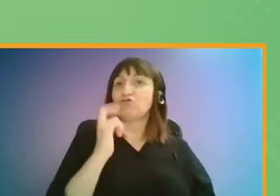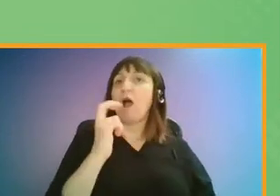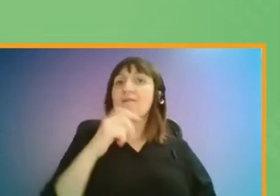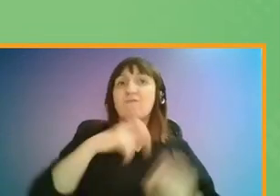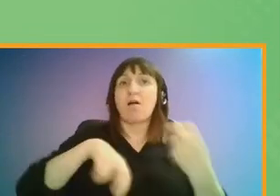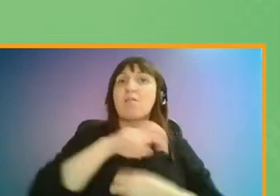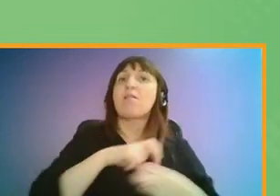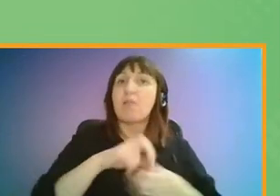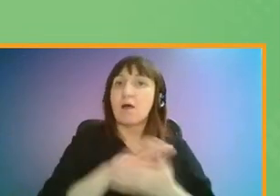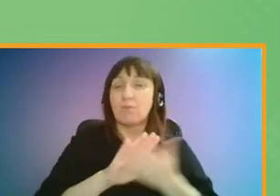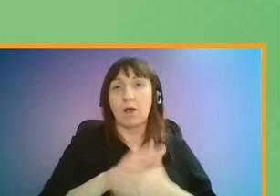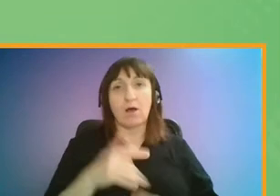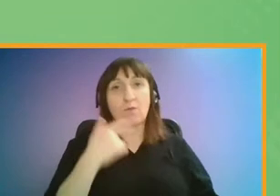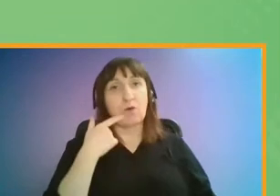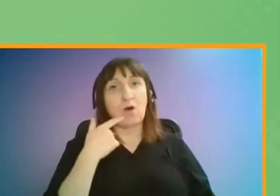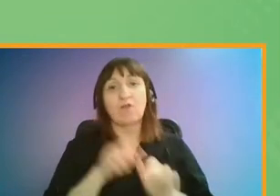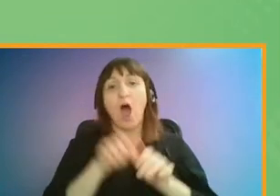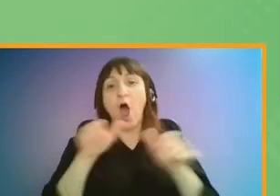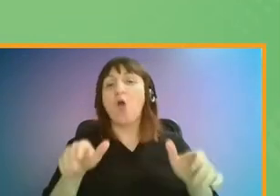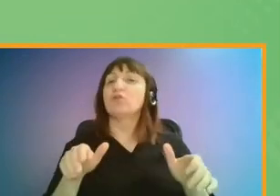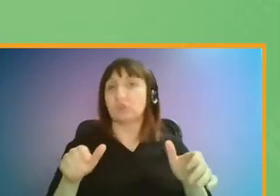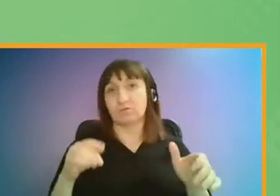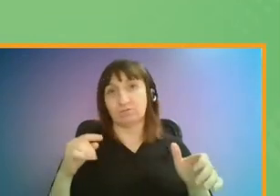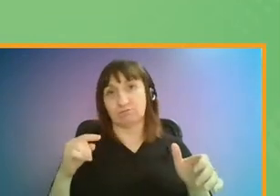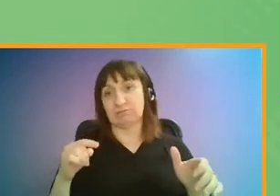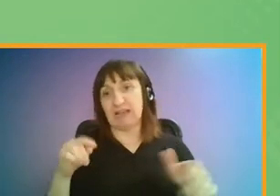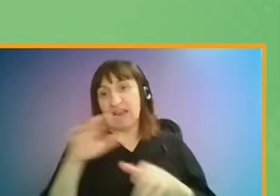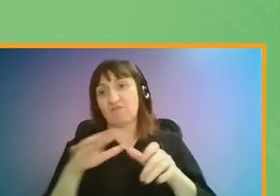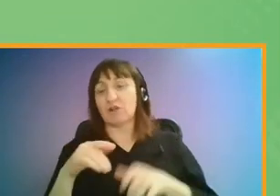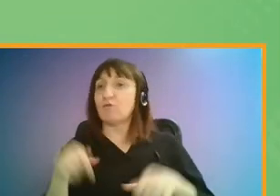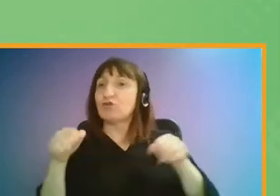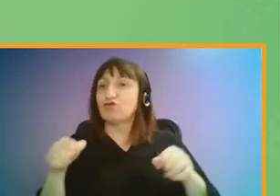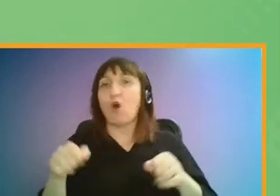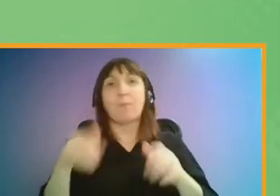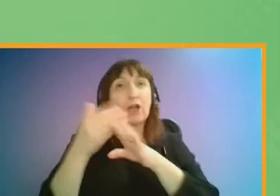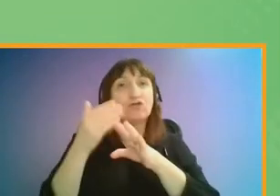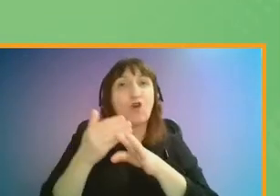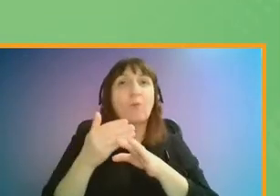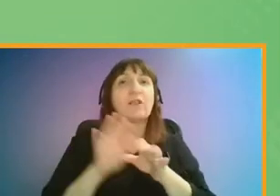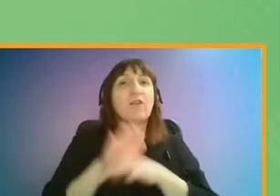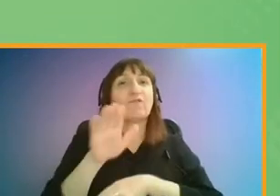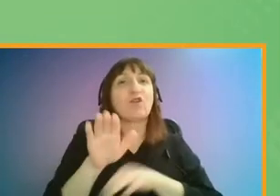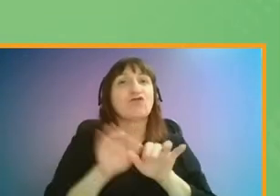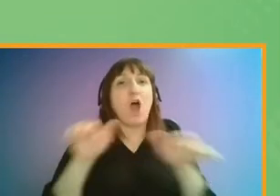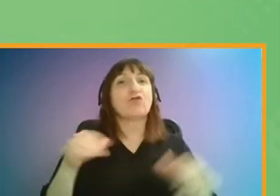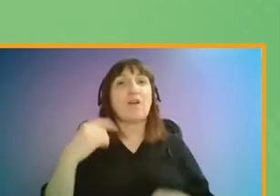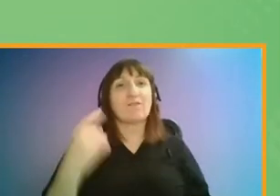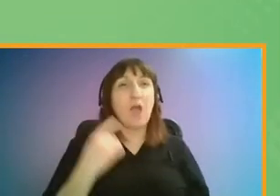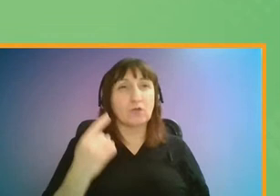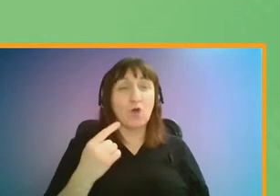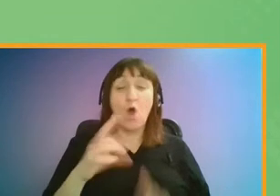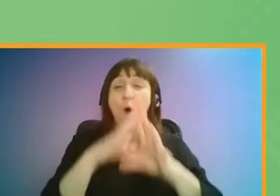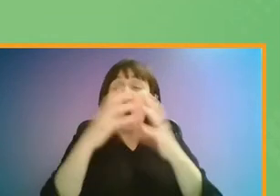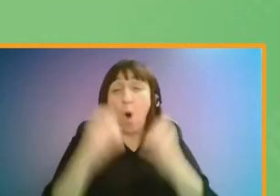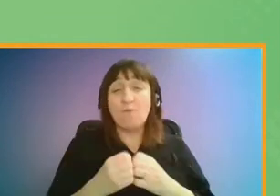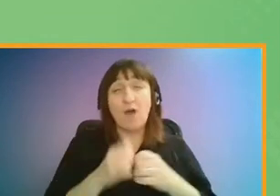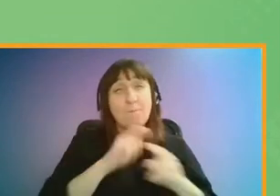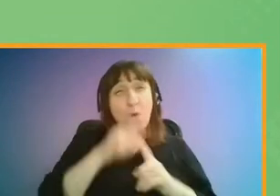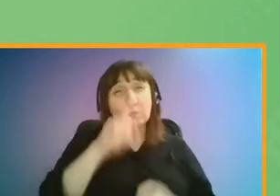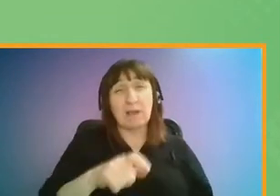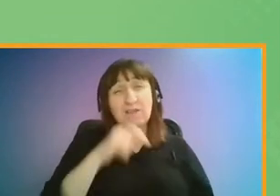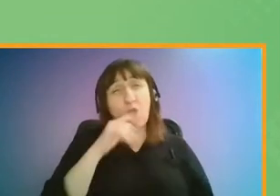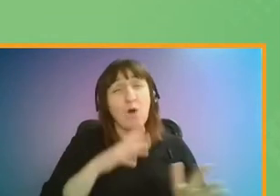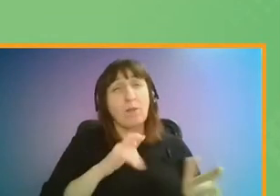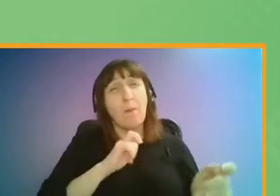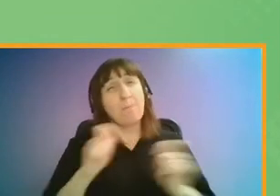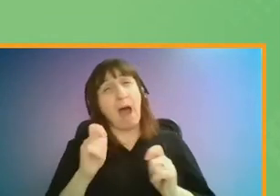London centres may become more of a focus for jobs and shopping. Overall, we found that most people and organisations are expecting things to largely